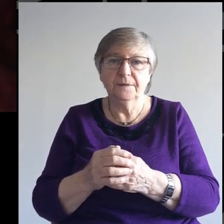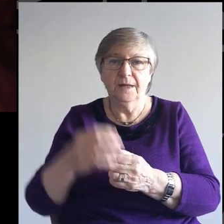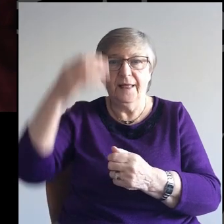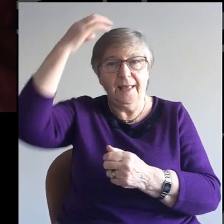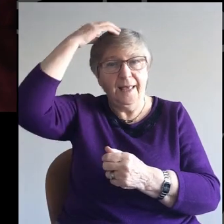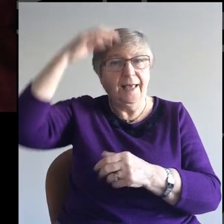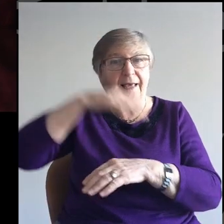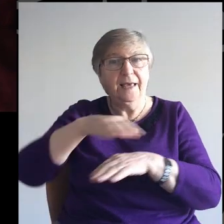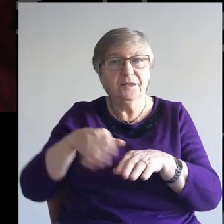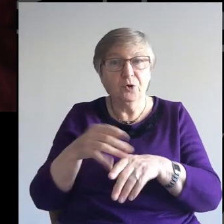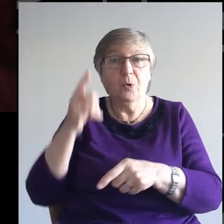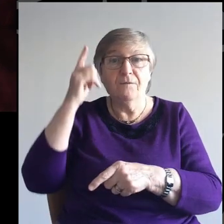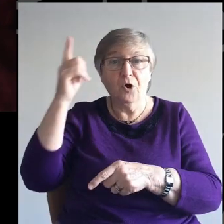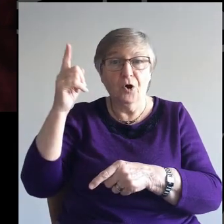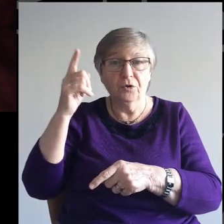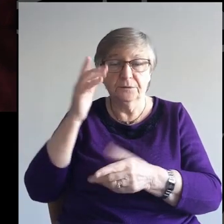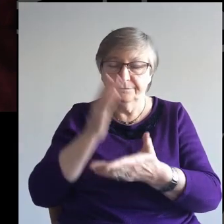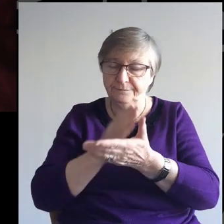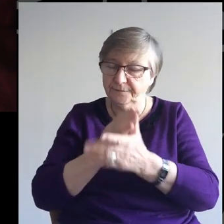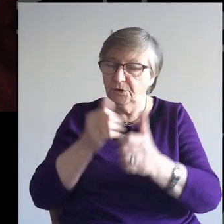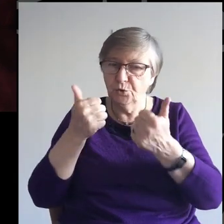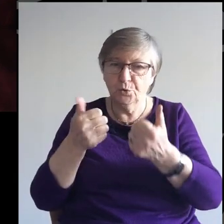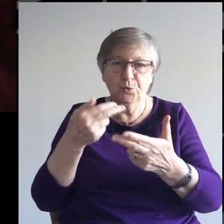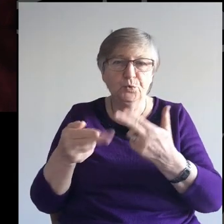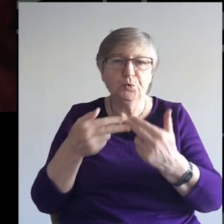The kingdom of God is good news.